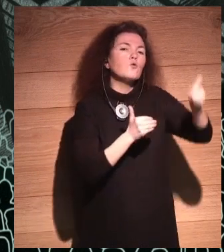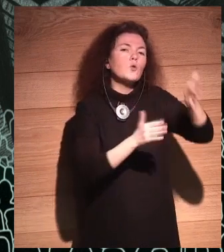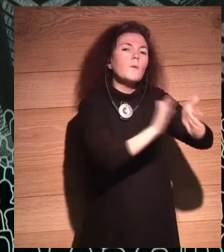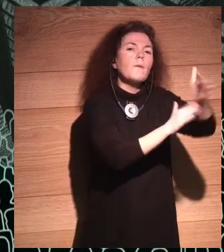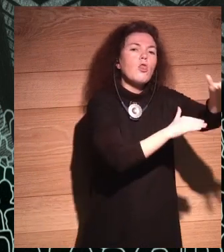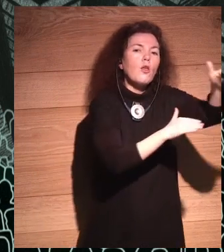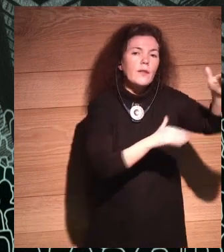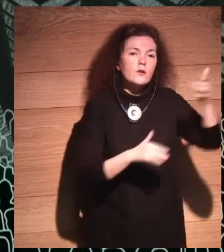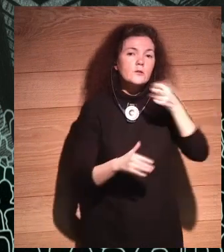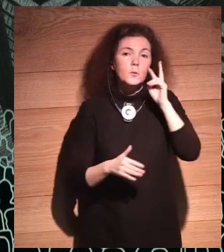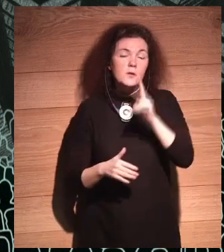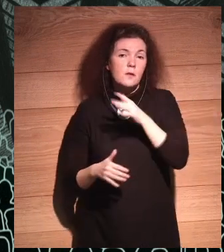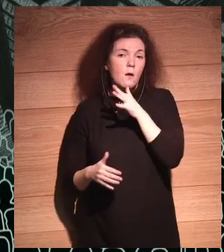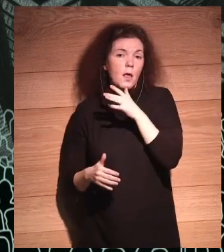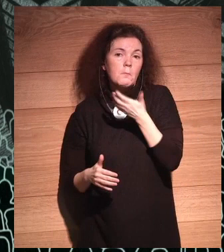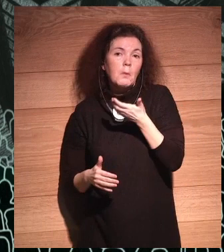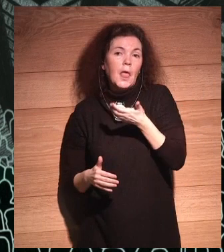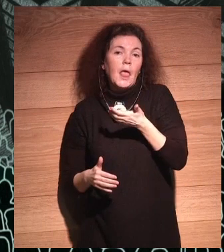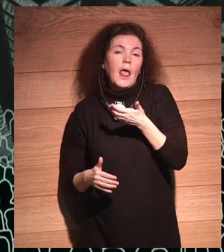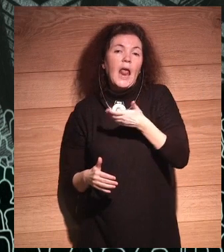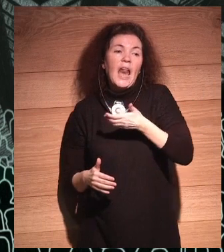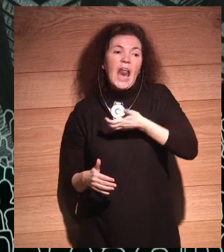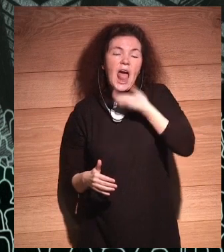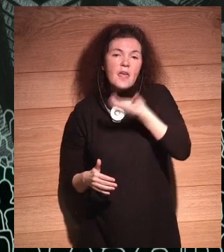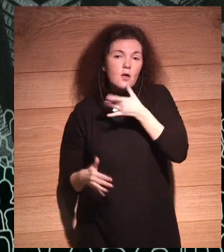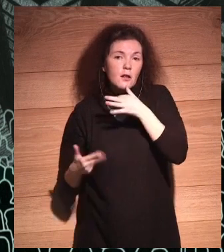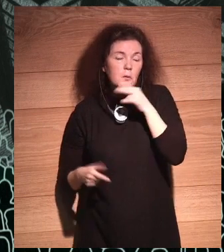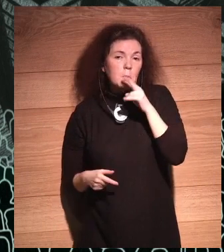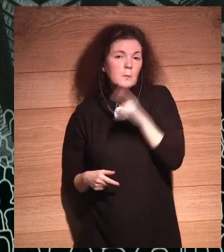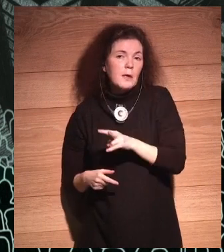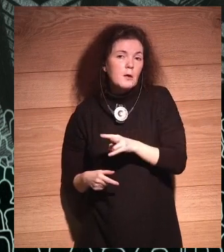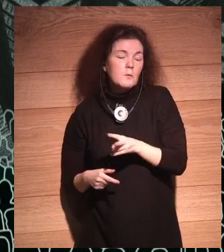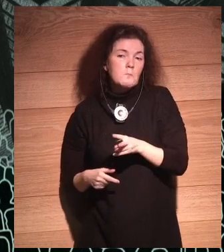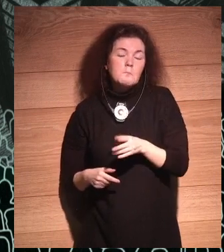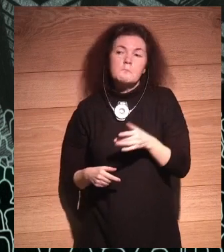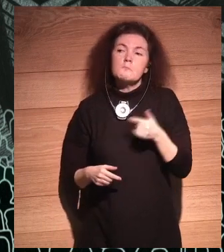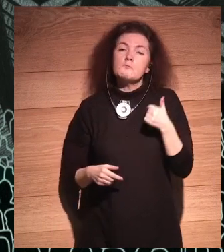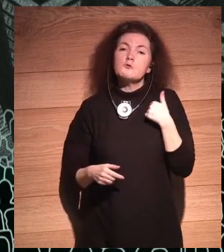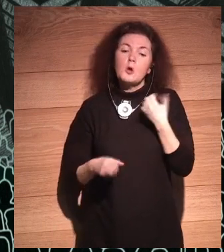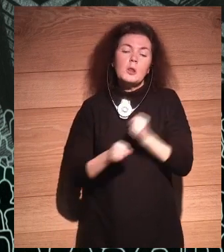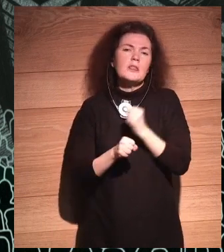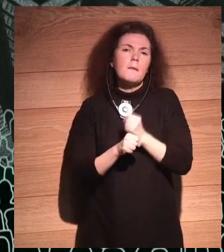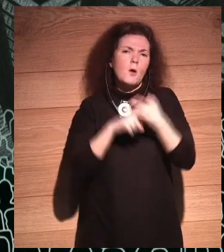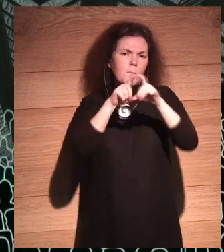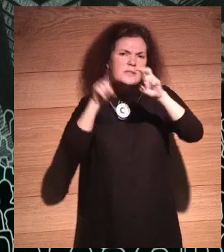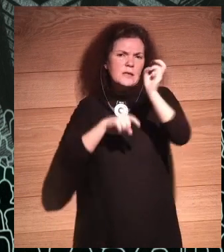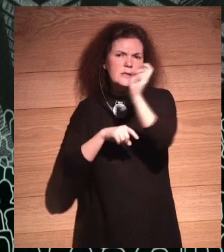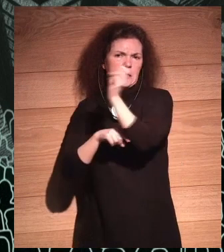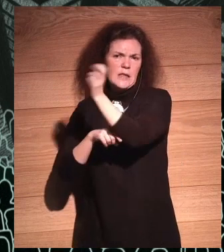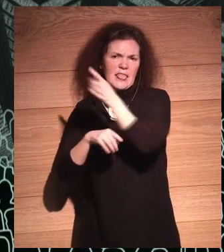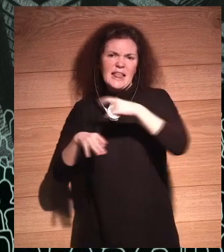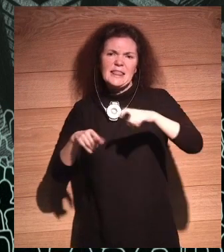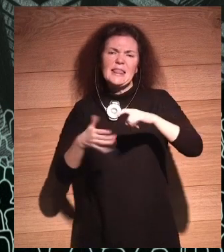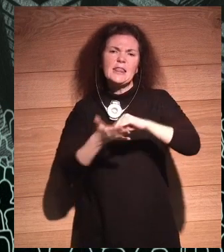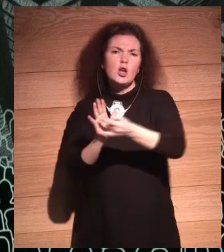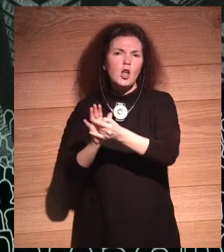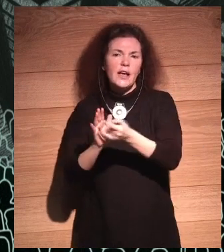I mean, I work for lots of these technology companies as a speaker. So I see it firsthand. Who decides the conversation on the future?